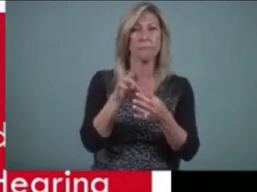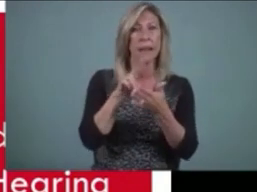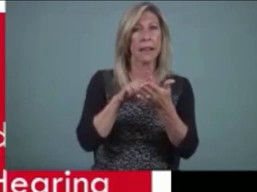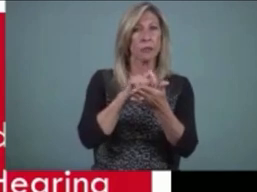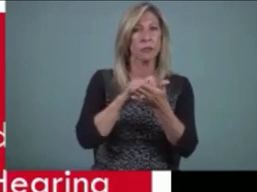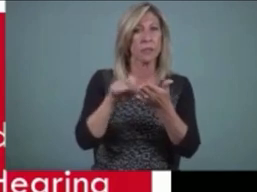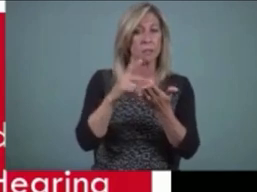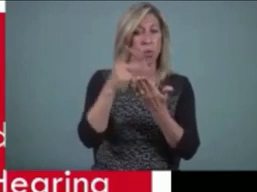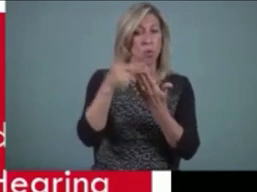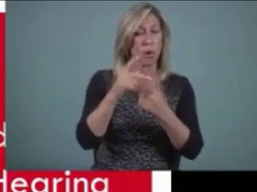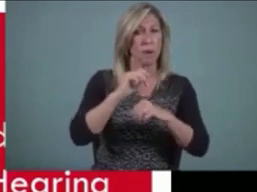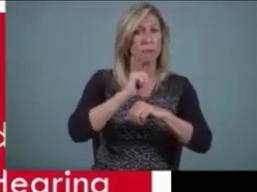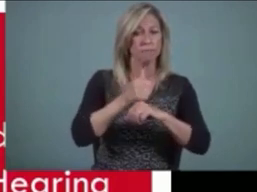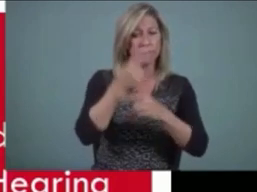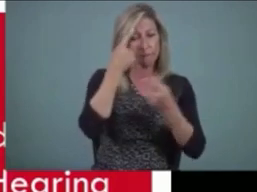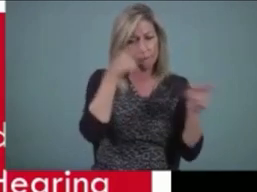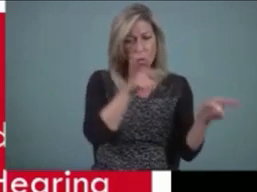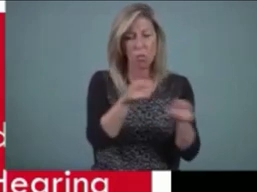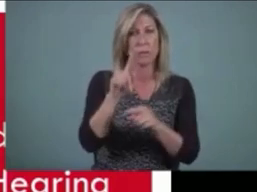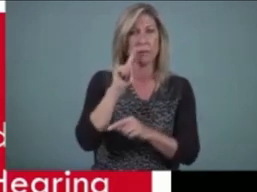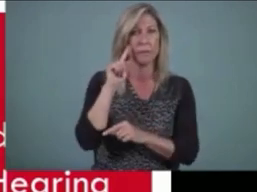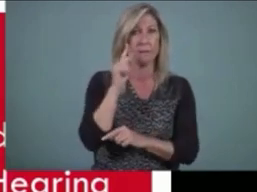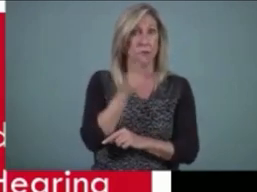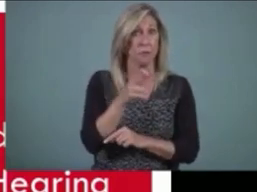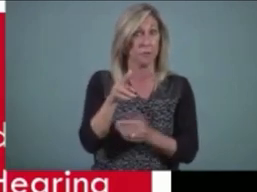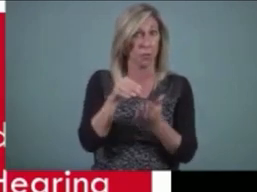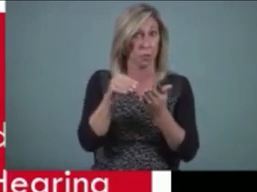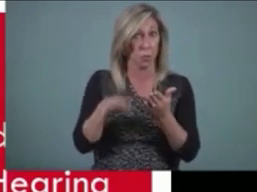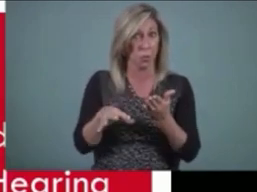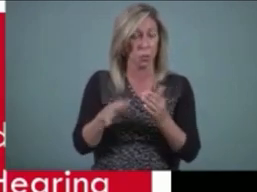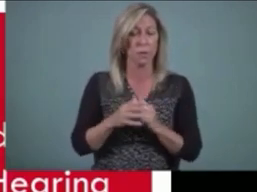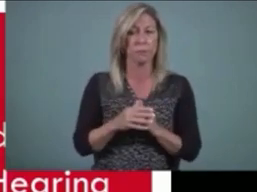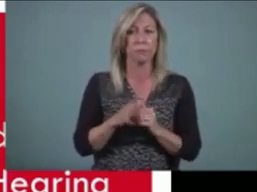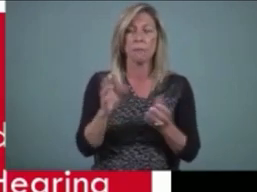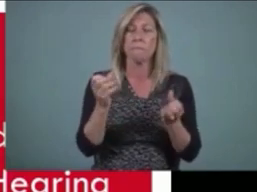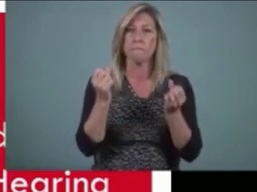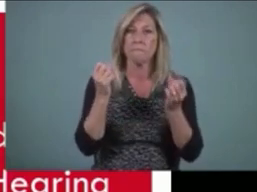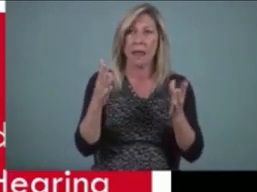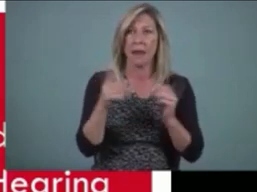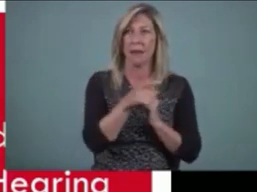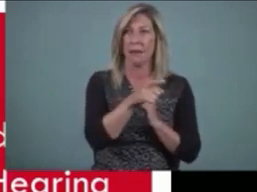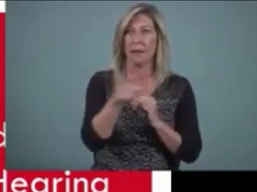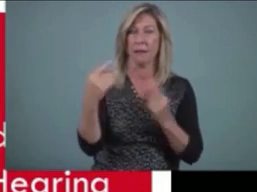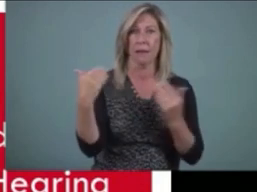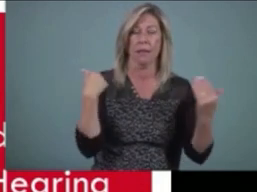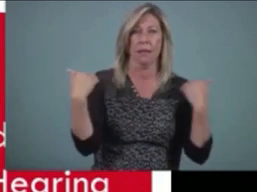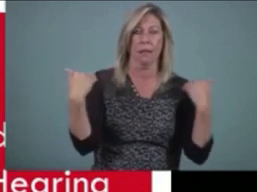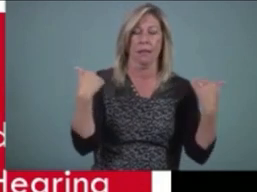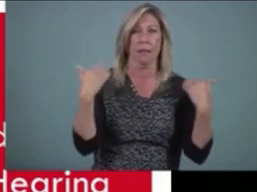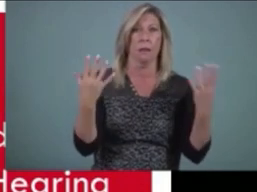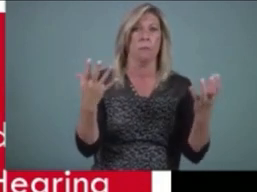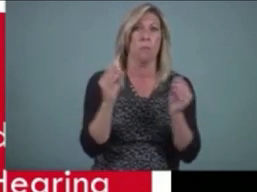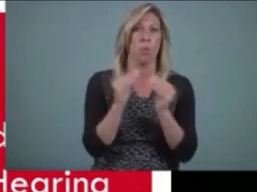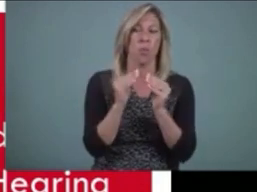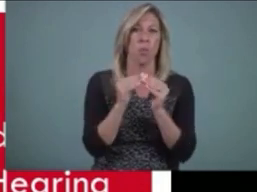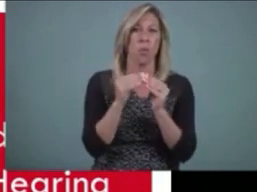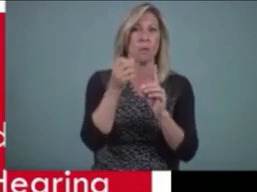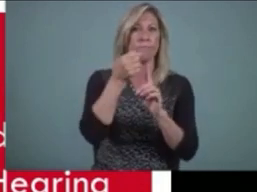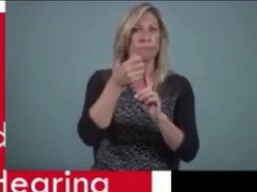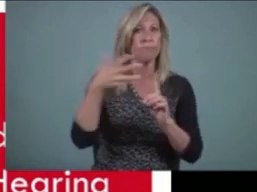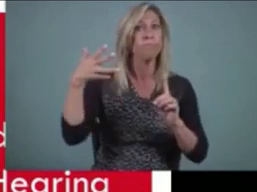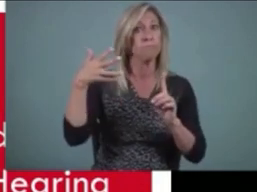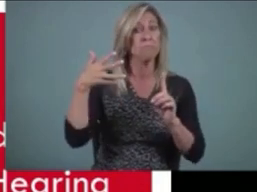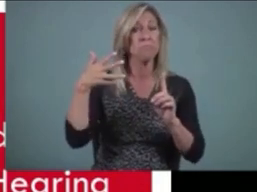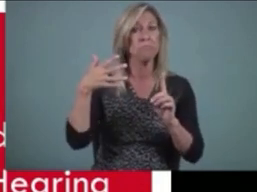had a number of requests about expanding on this topic and asking her to provide